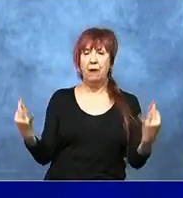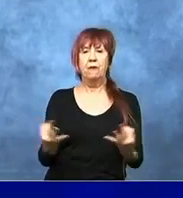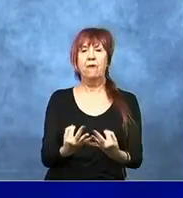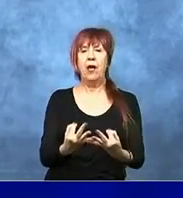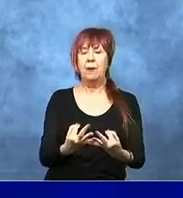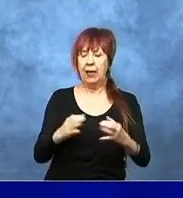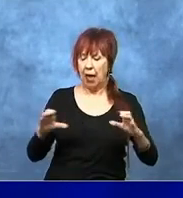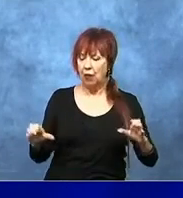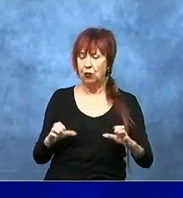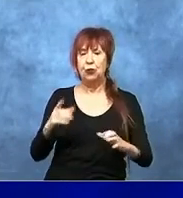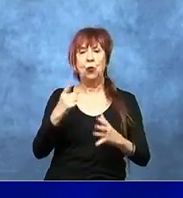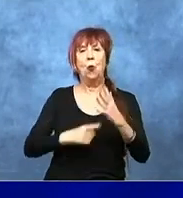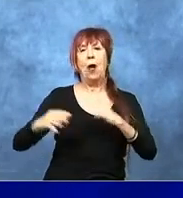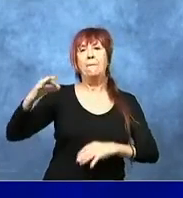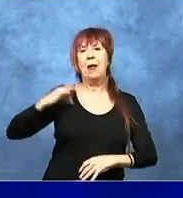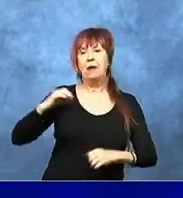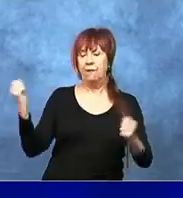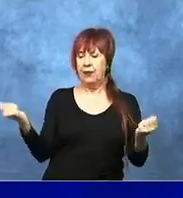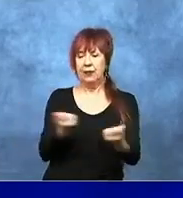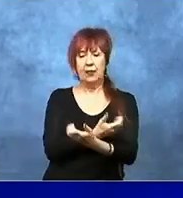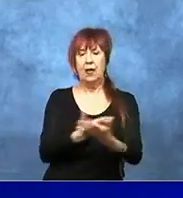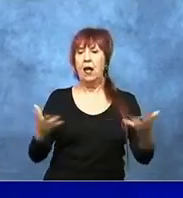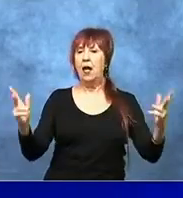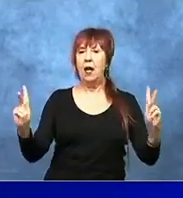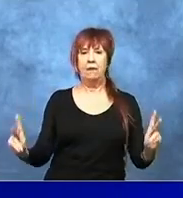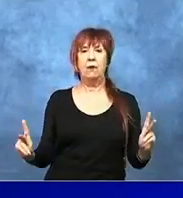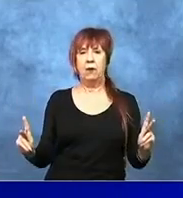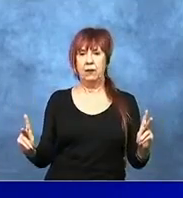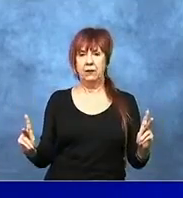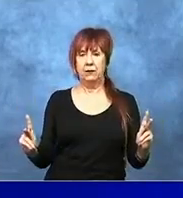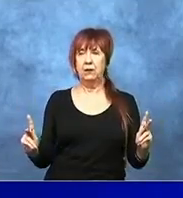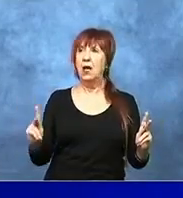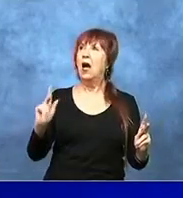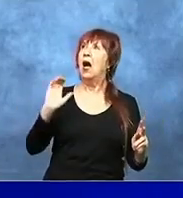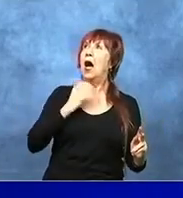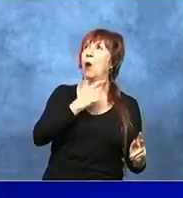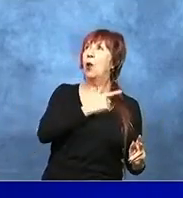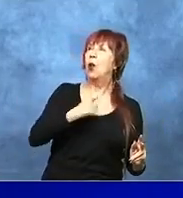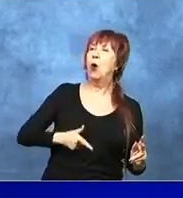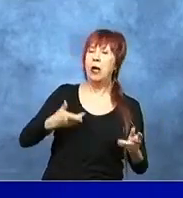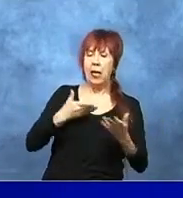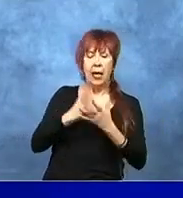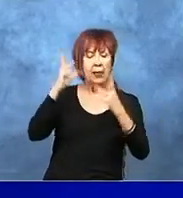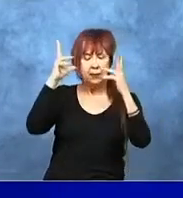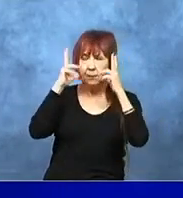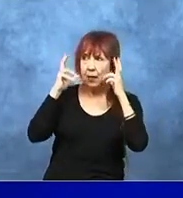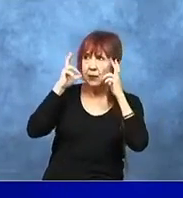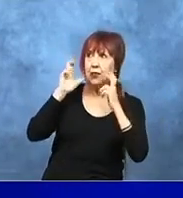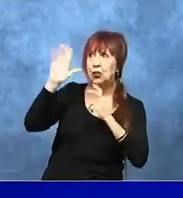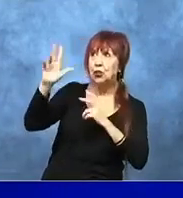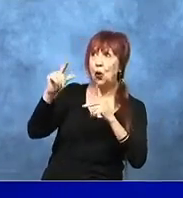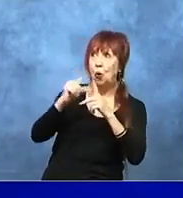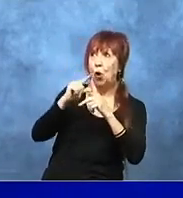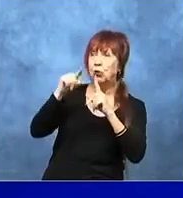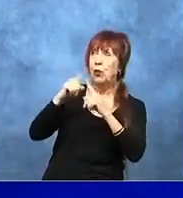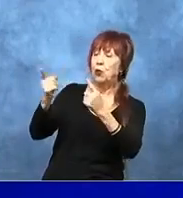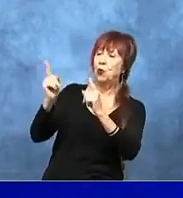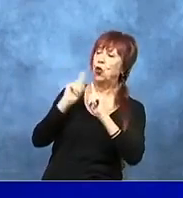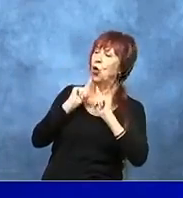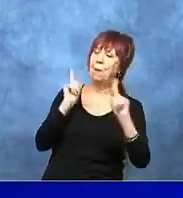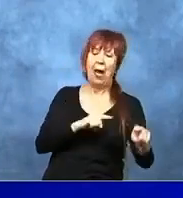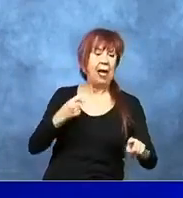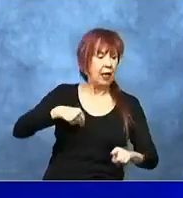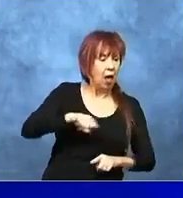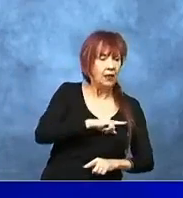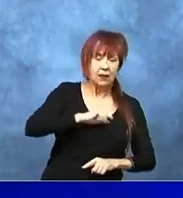what benefits all of us. Our Lord, let us heed your words when you command us. Oh